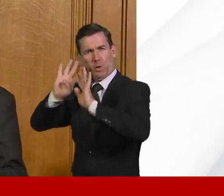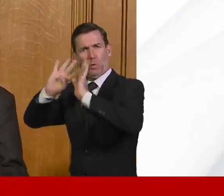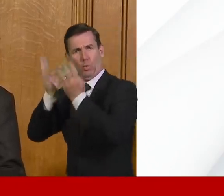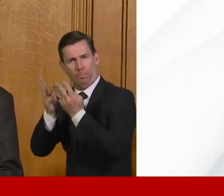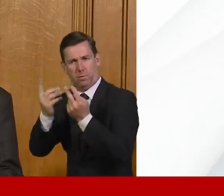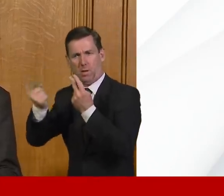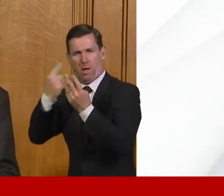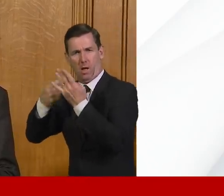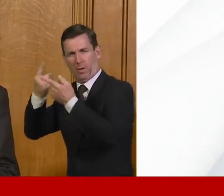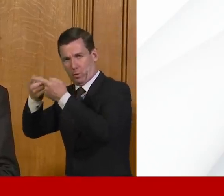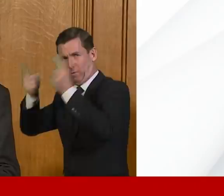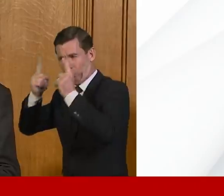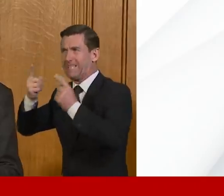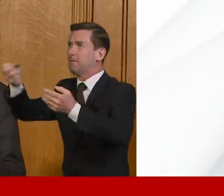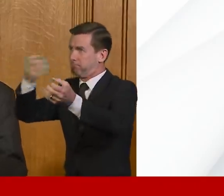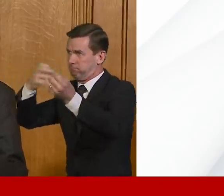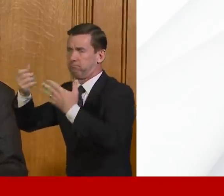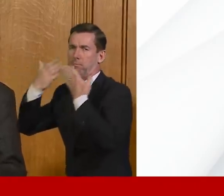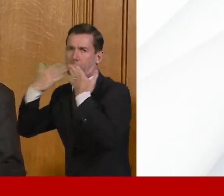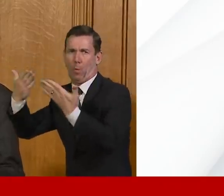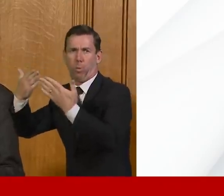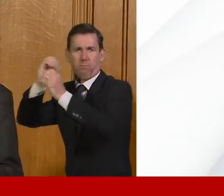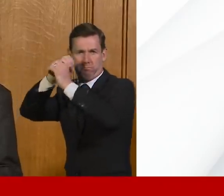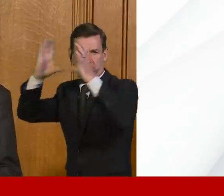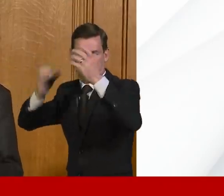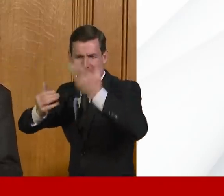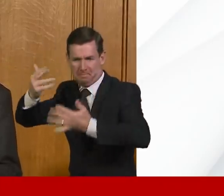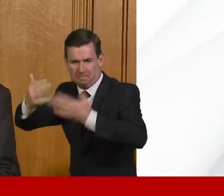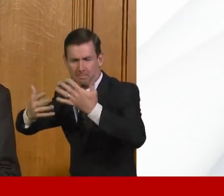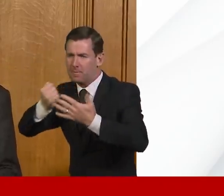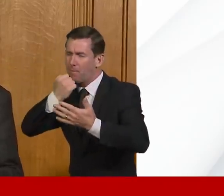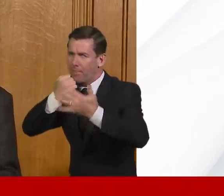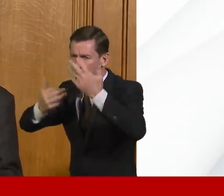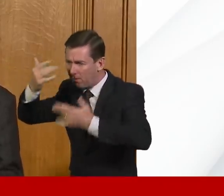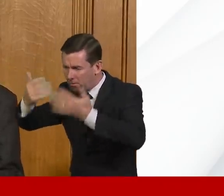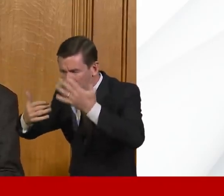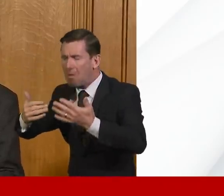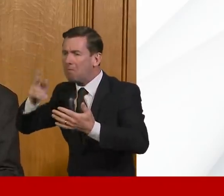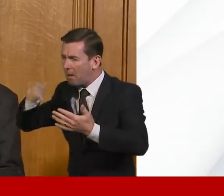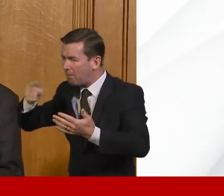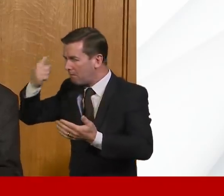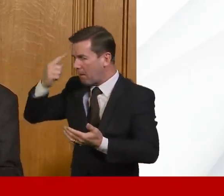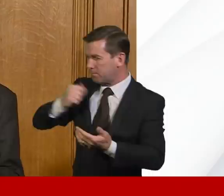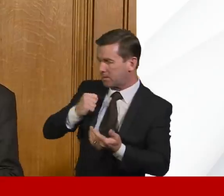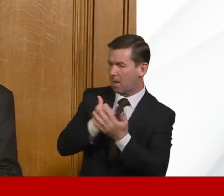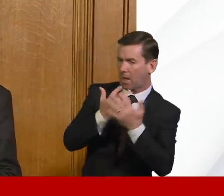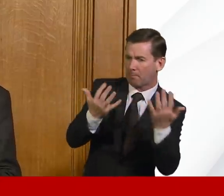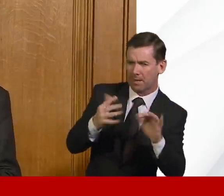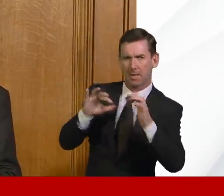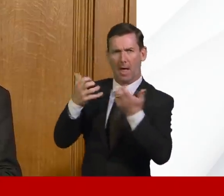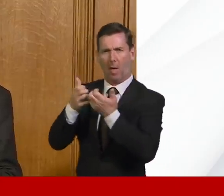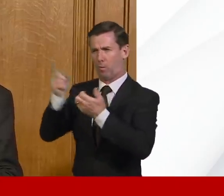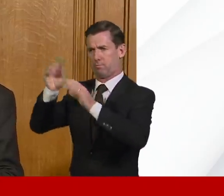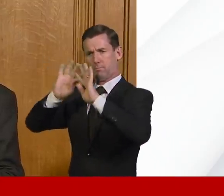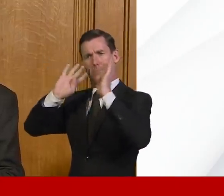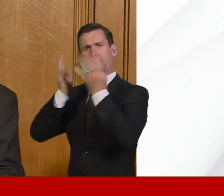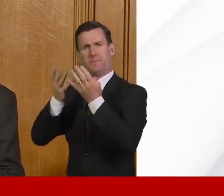scientific underpinning. That is managed through the Scientific Advisory Group for Emergency, SAGE, a group you might